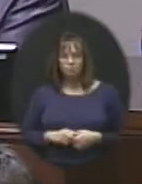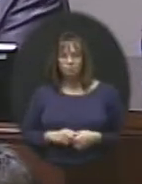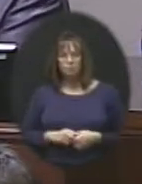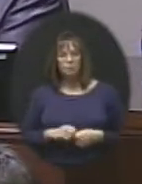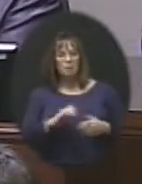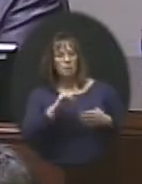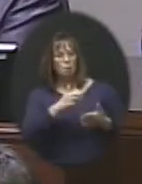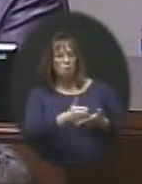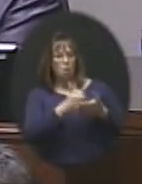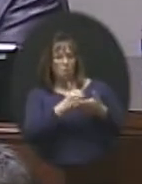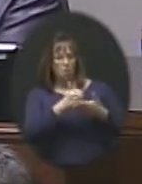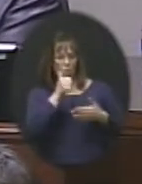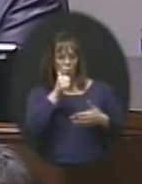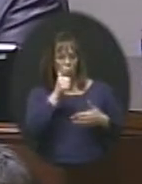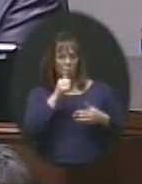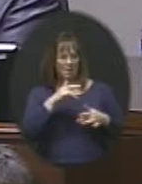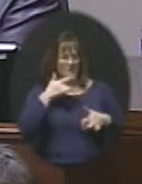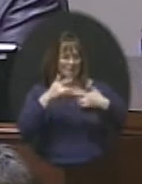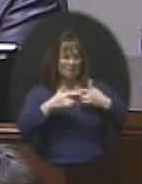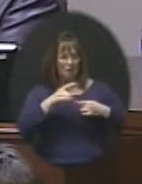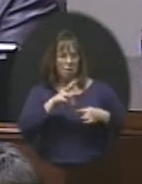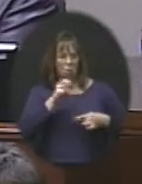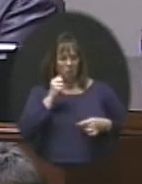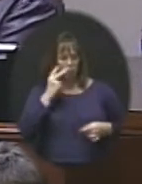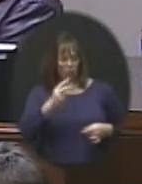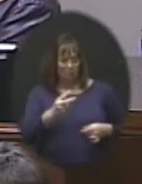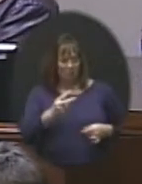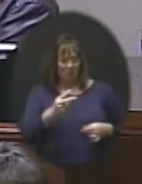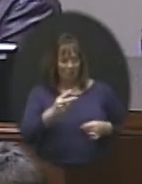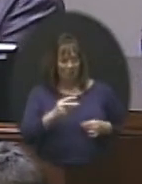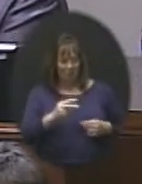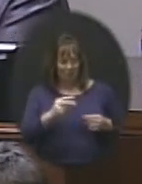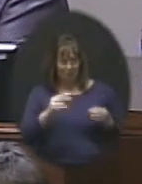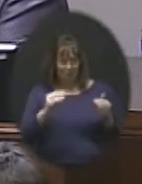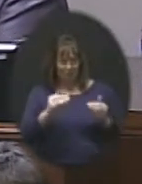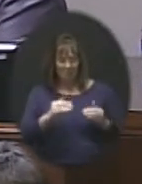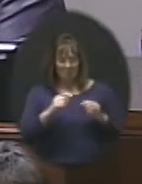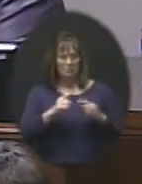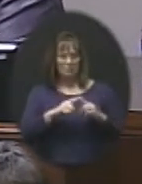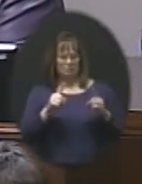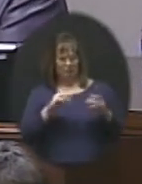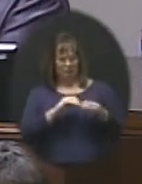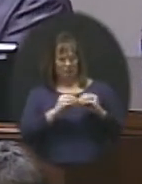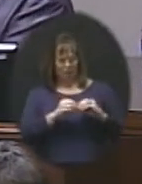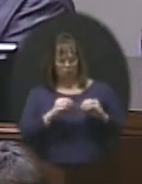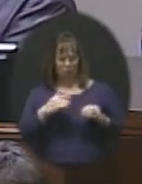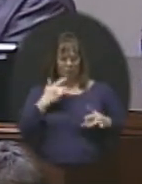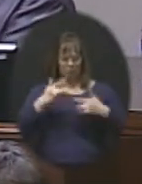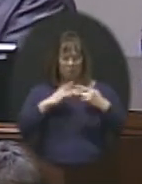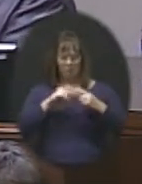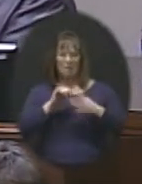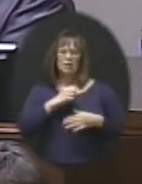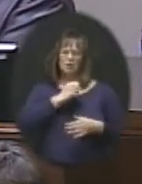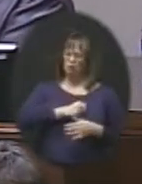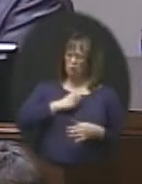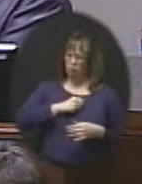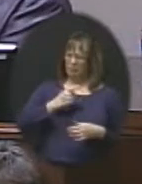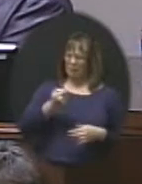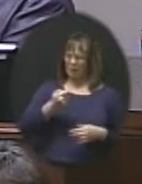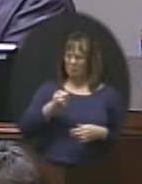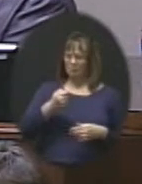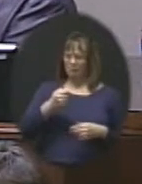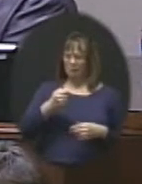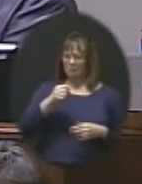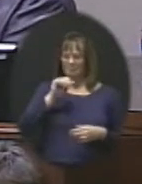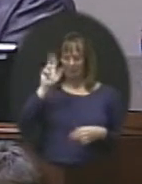Because that will help because I won't be as excited as I was to see it. Yeah, sorry that was just a little bit